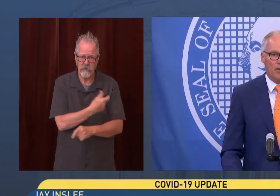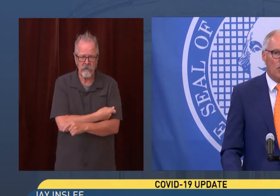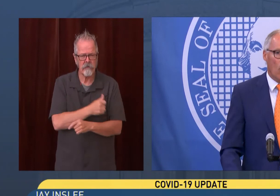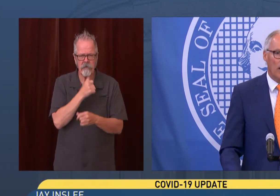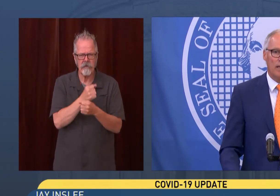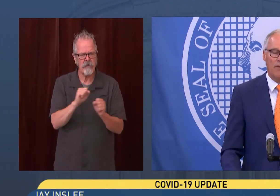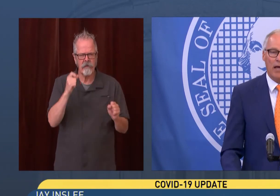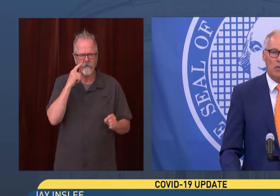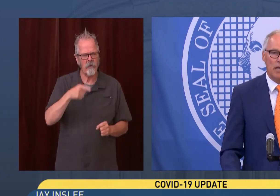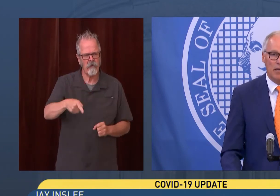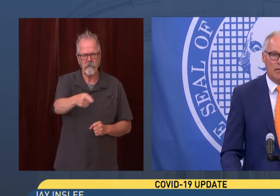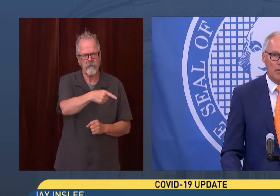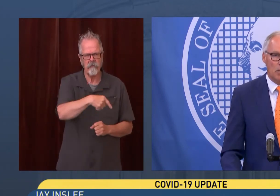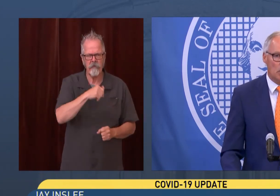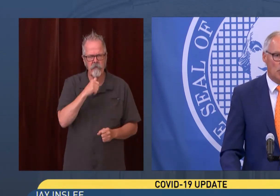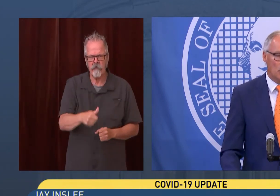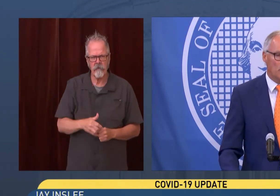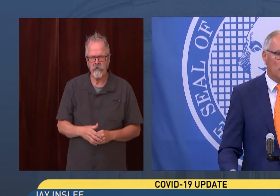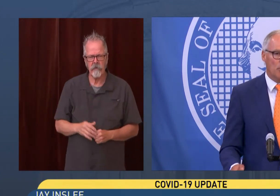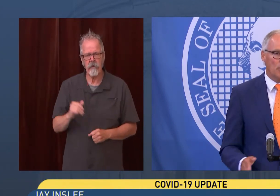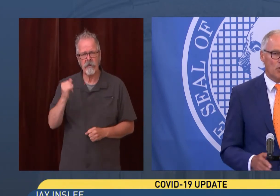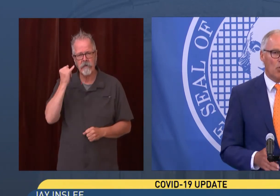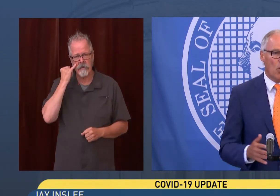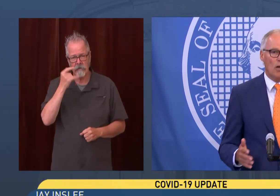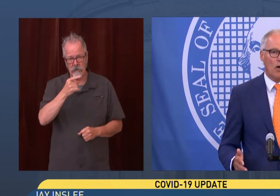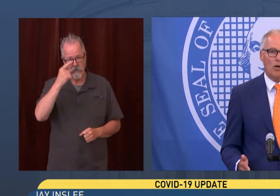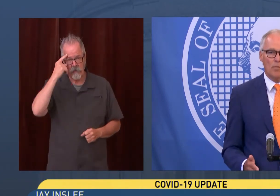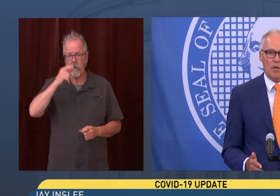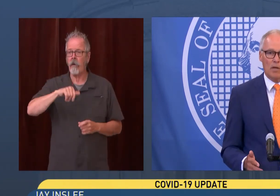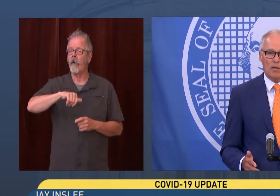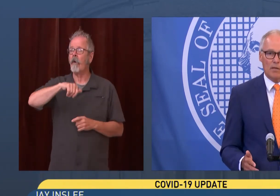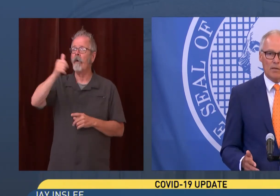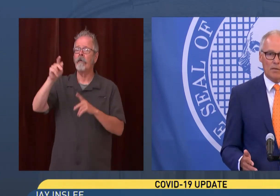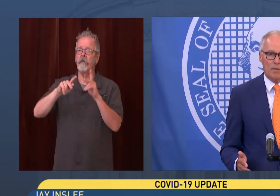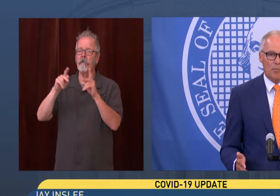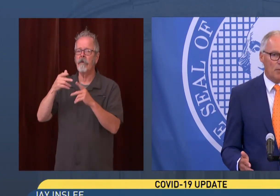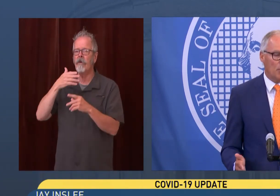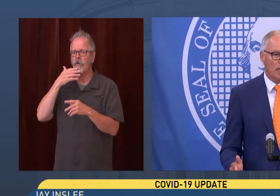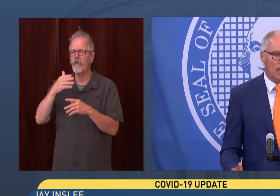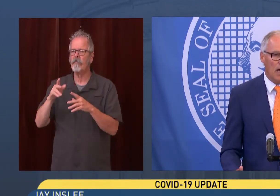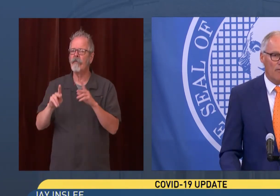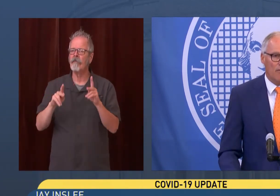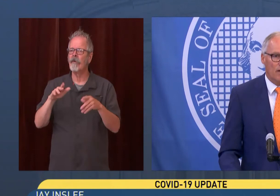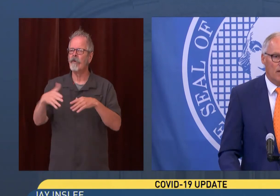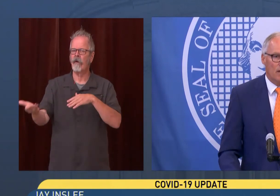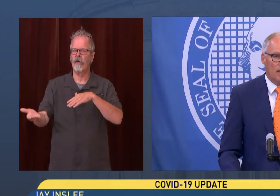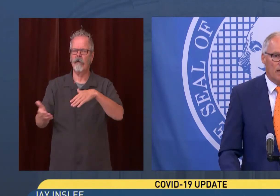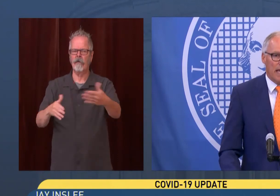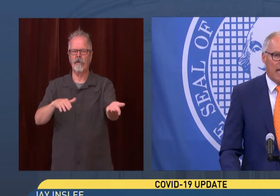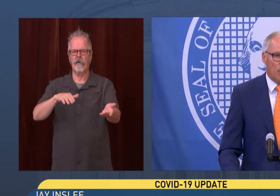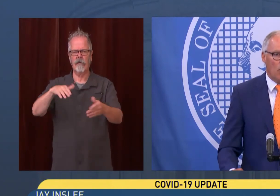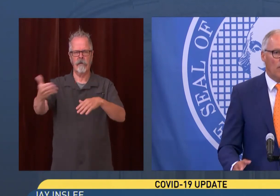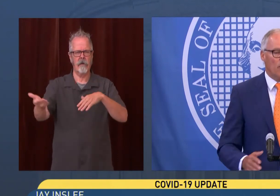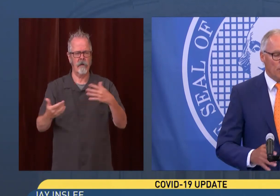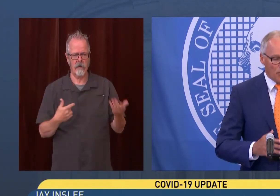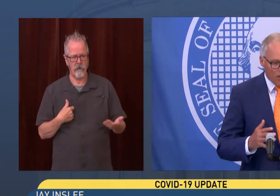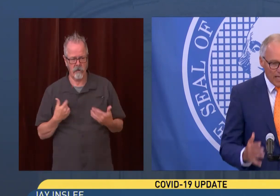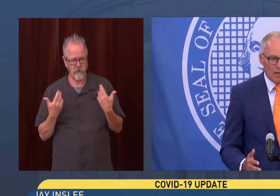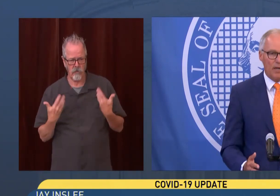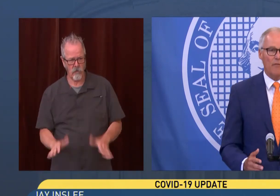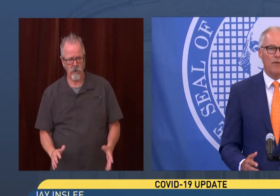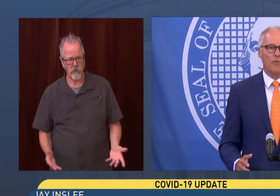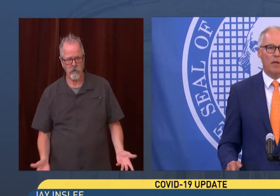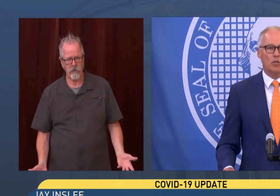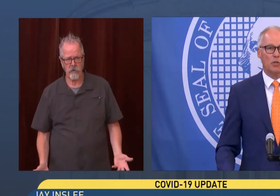know that they're going to want to get vaccinated, because these are good people that don't want to harm the people they love. And if we